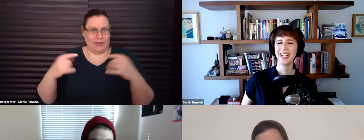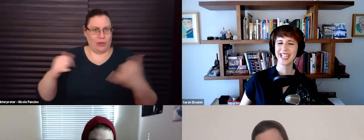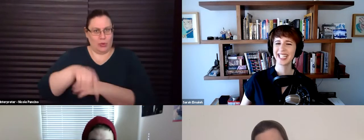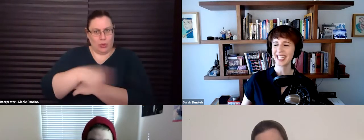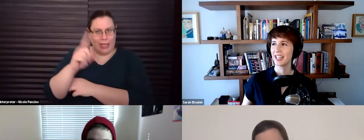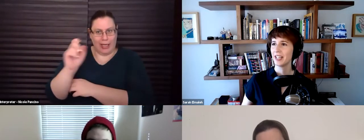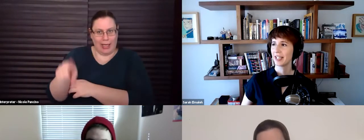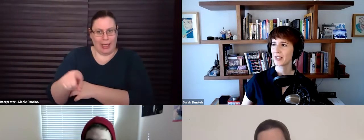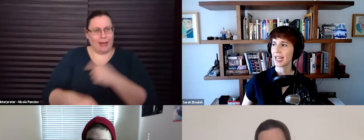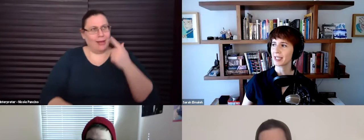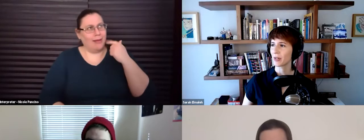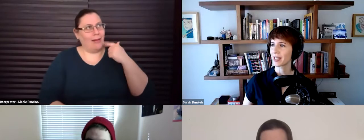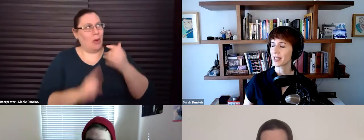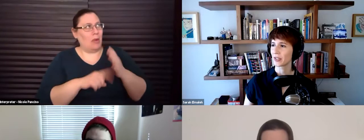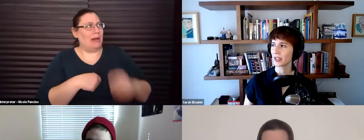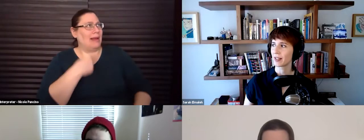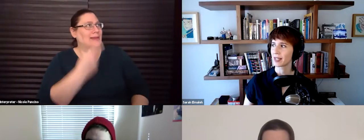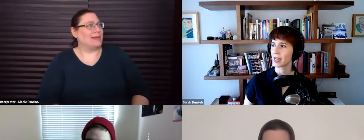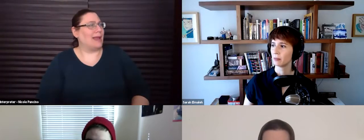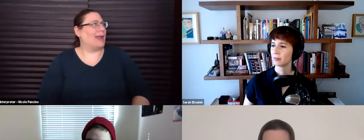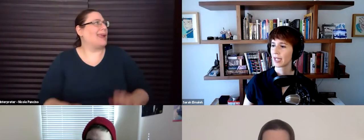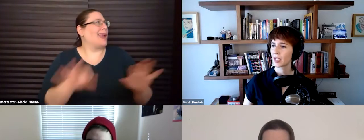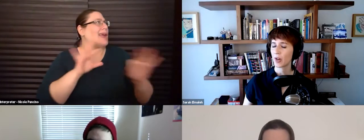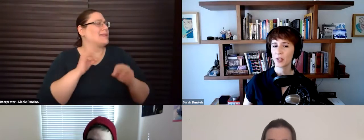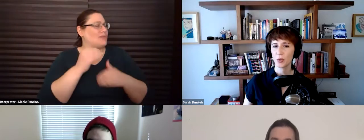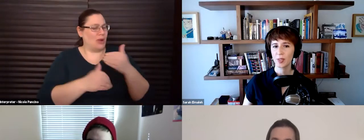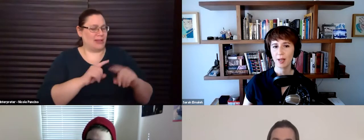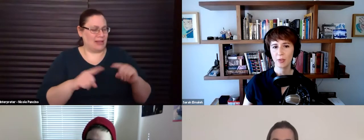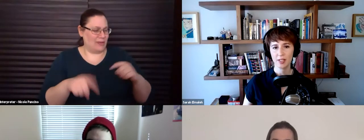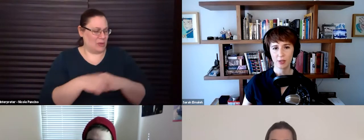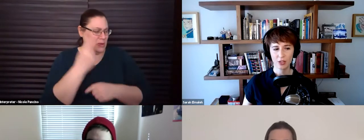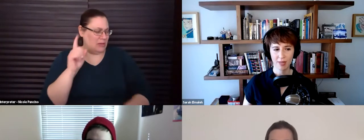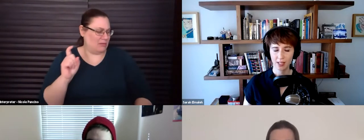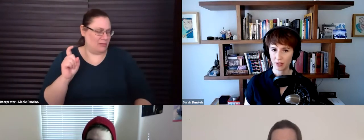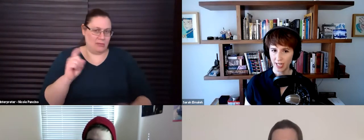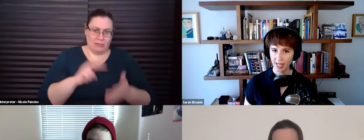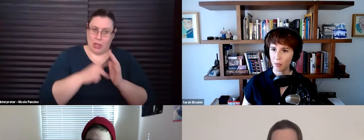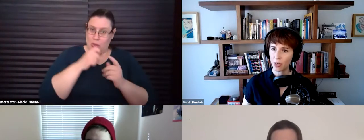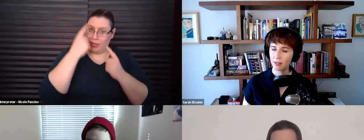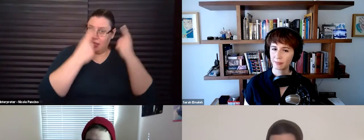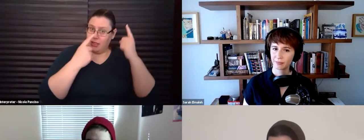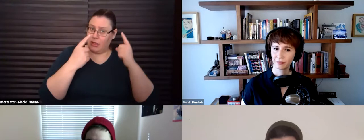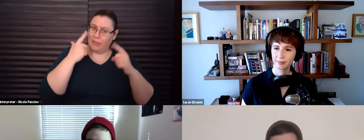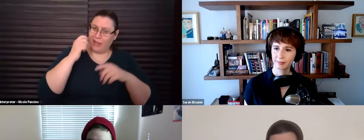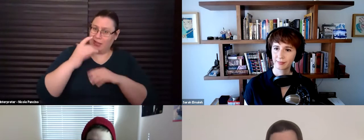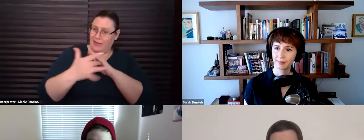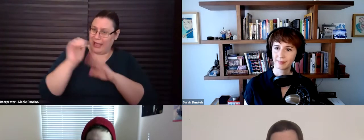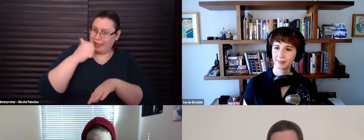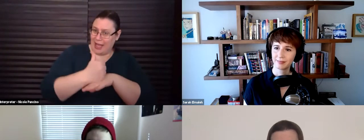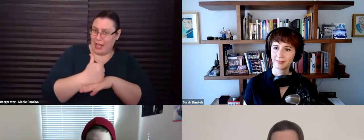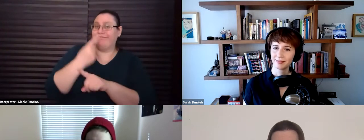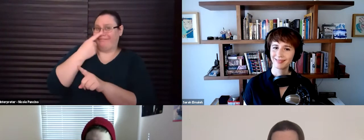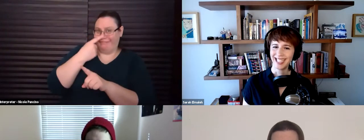What did I say? That was the casting process different during this time, as far as who's up for consideration based on their tech setup or? That's a,